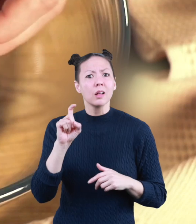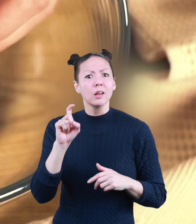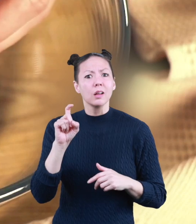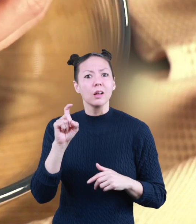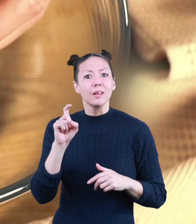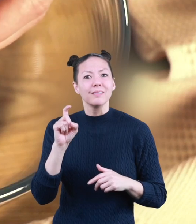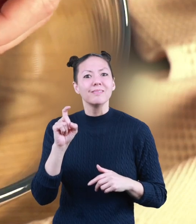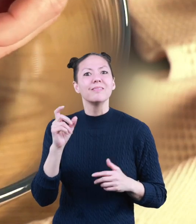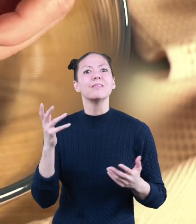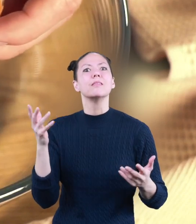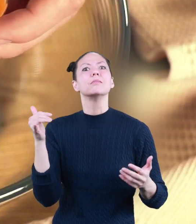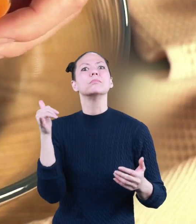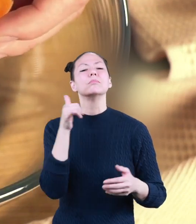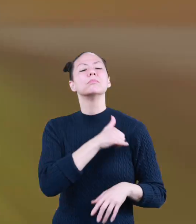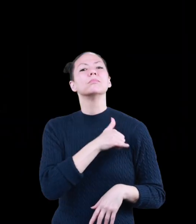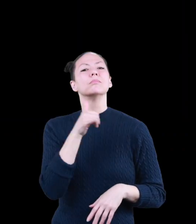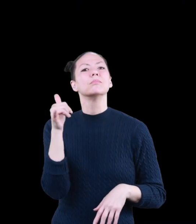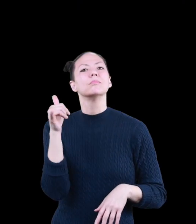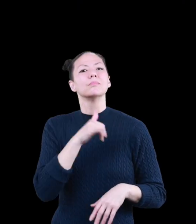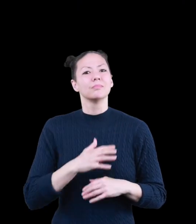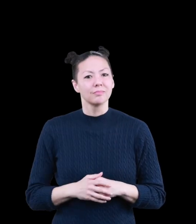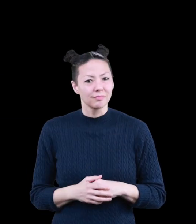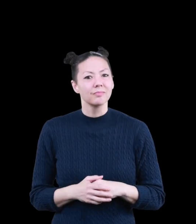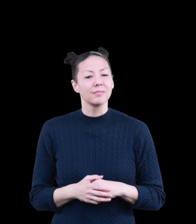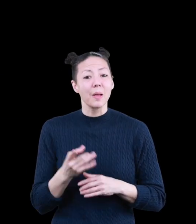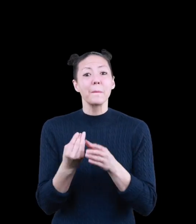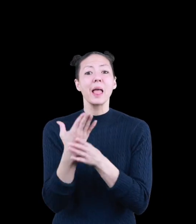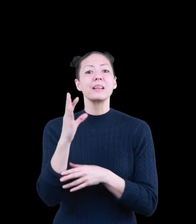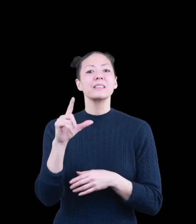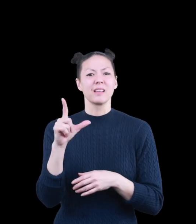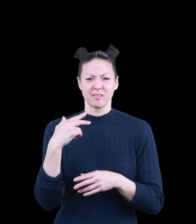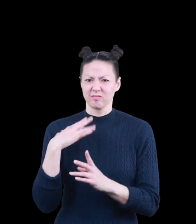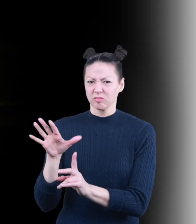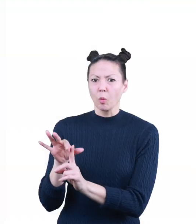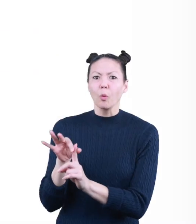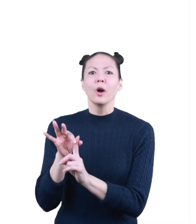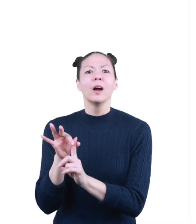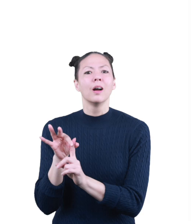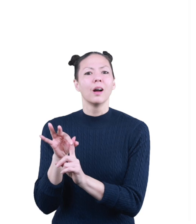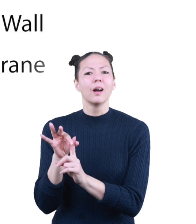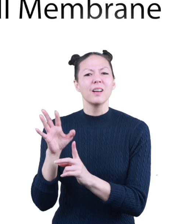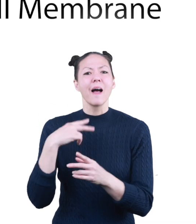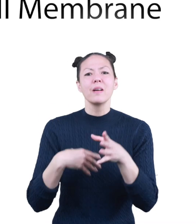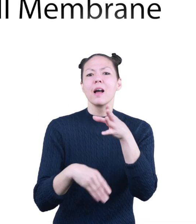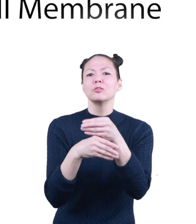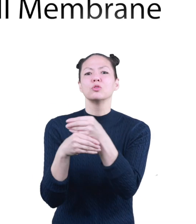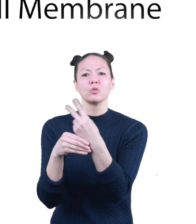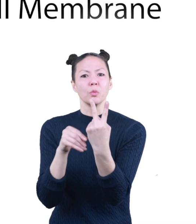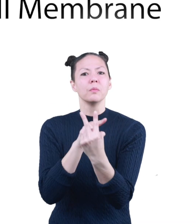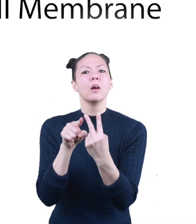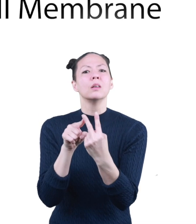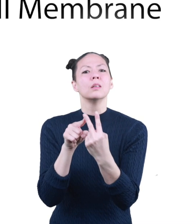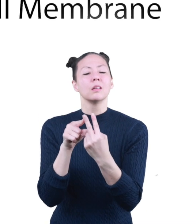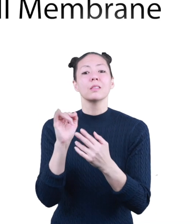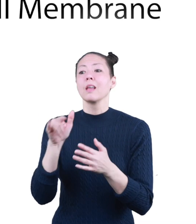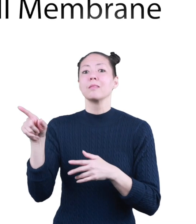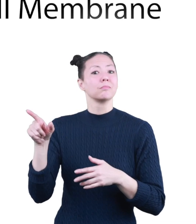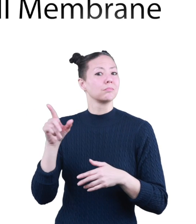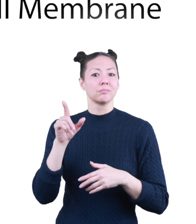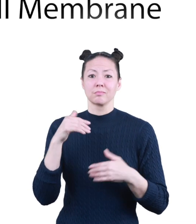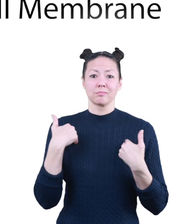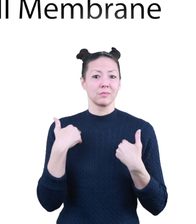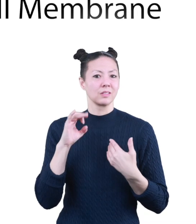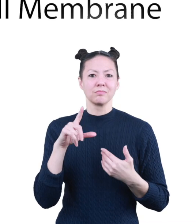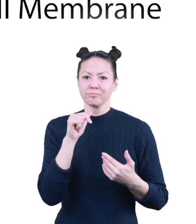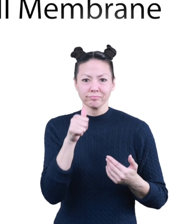cell? Whoa! Plant cells are unique because they have two additional parts that animal cells don't.